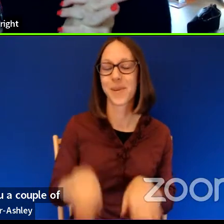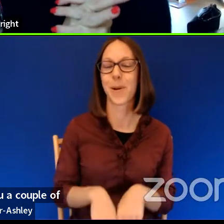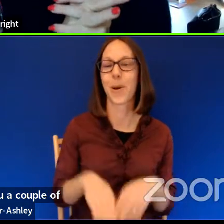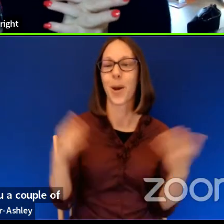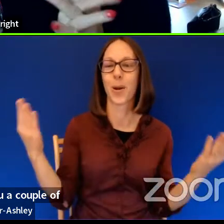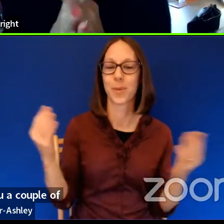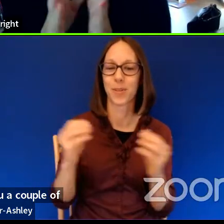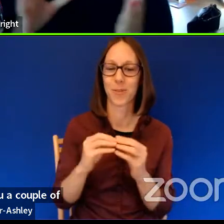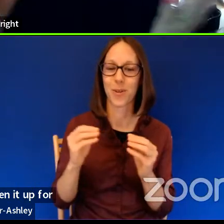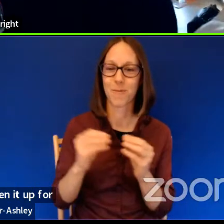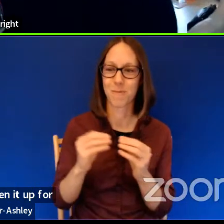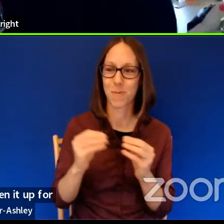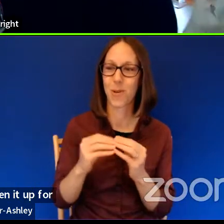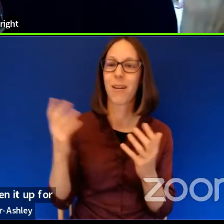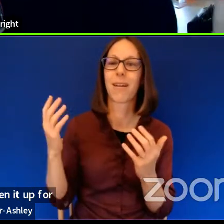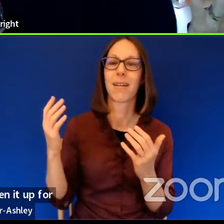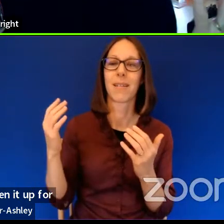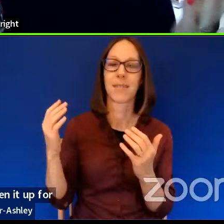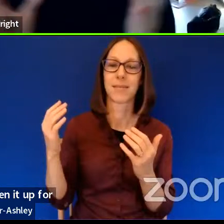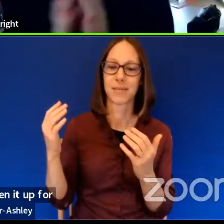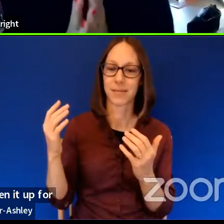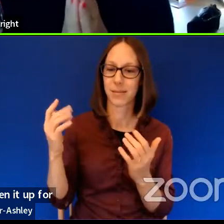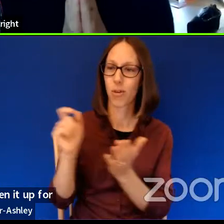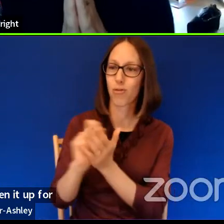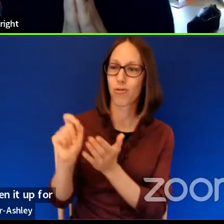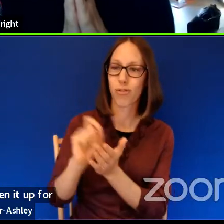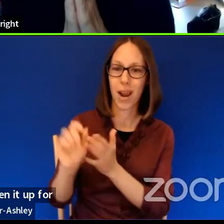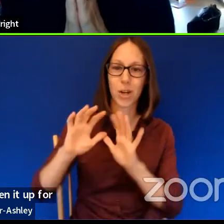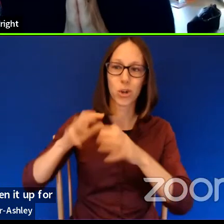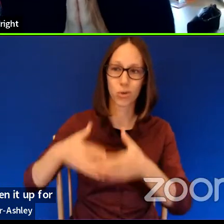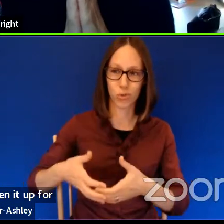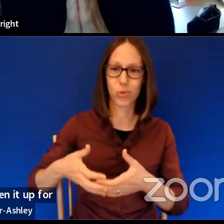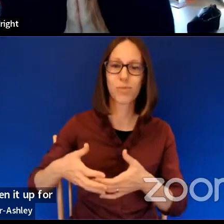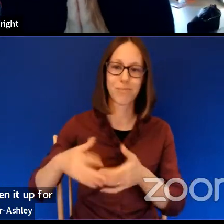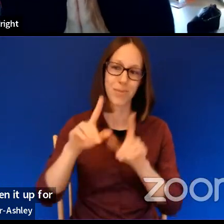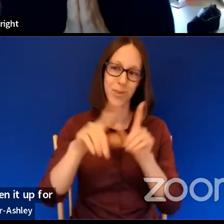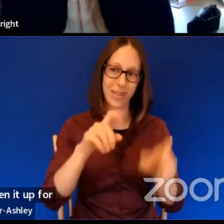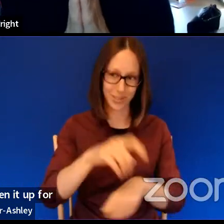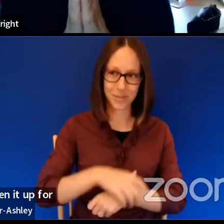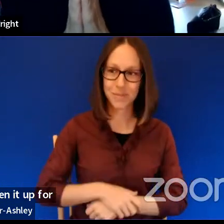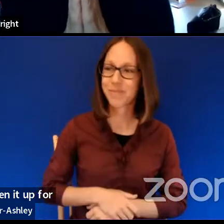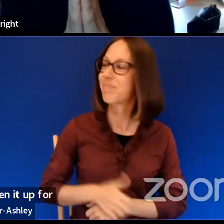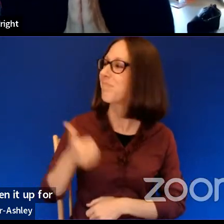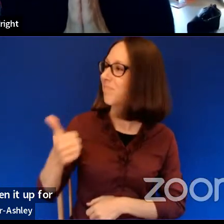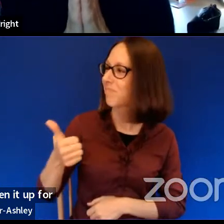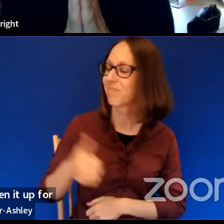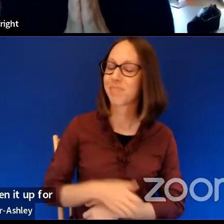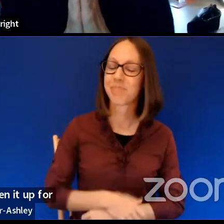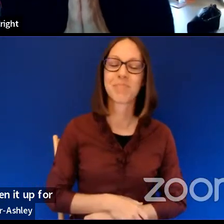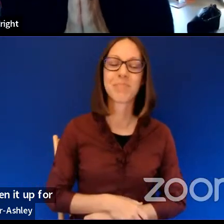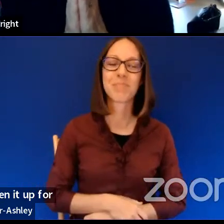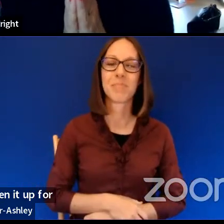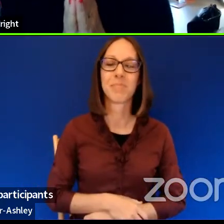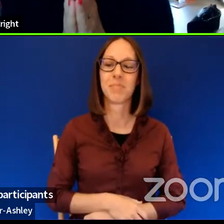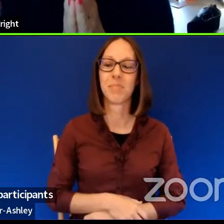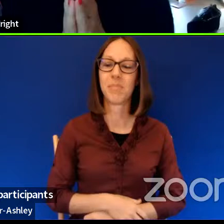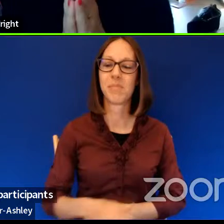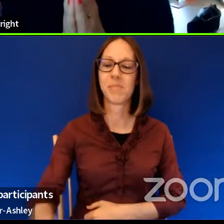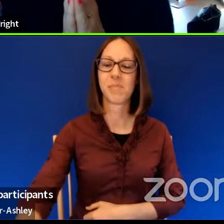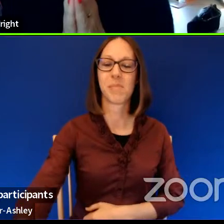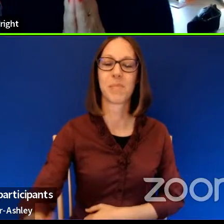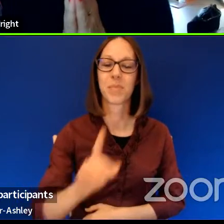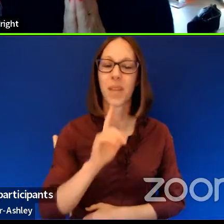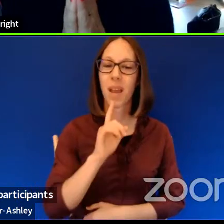questions from the wider group of participants. Terrific. Yeah, so I'm really